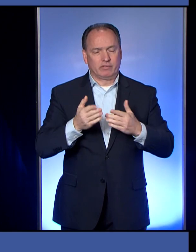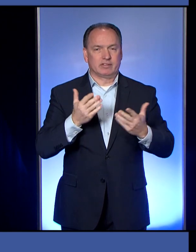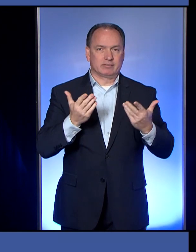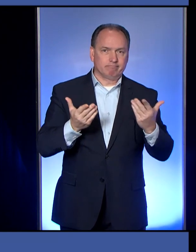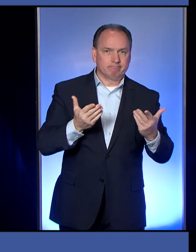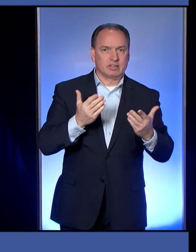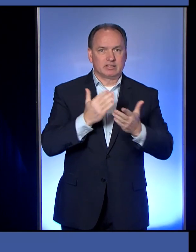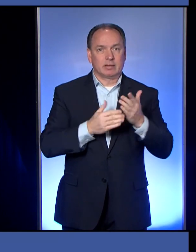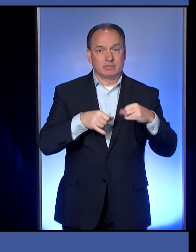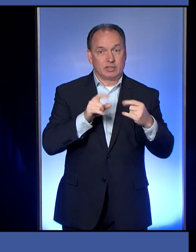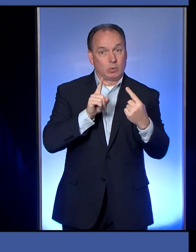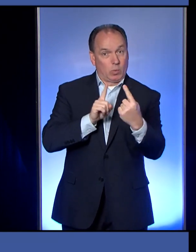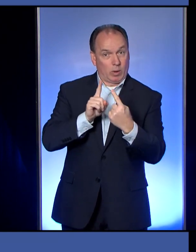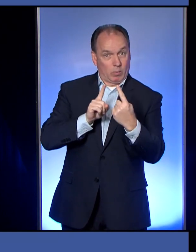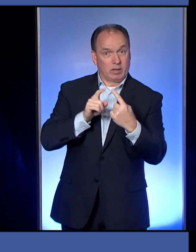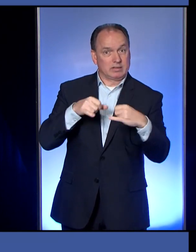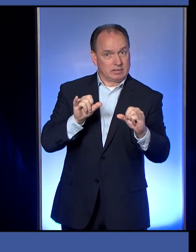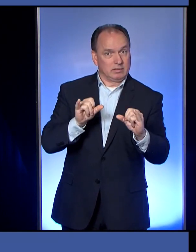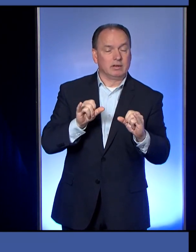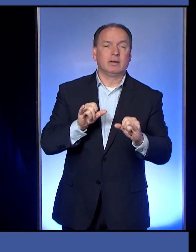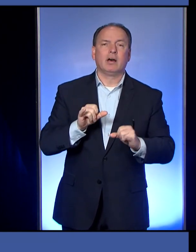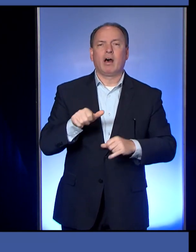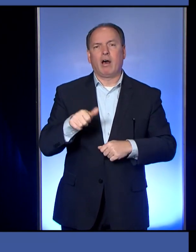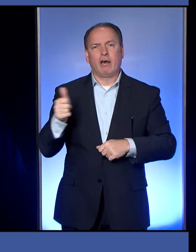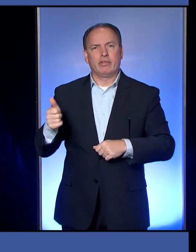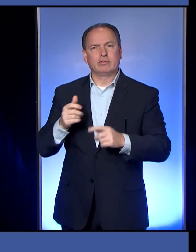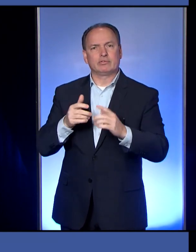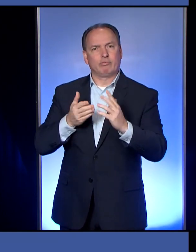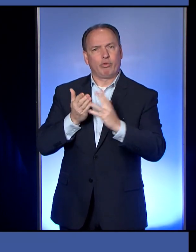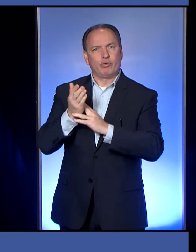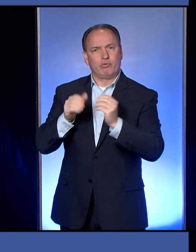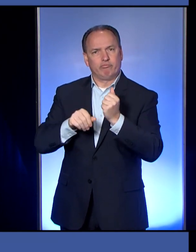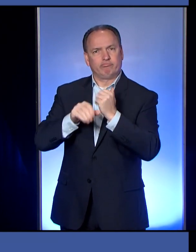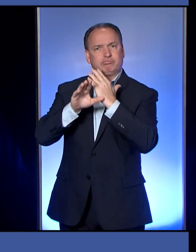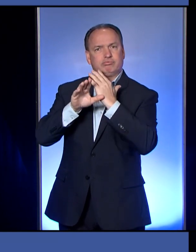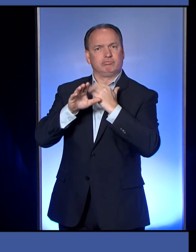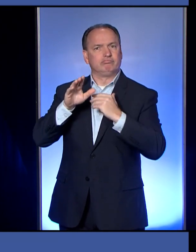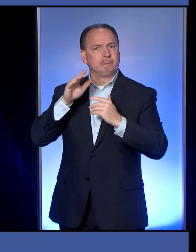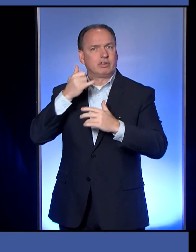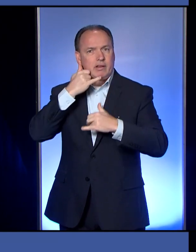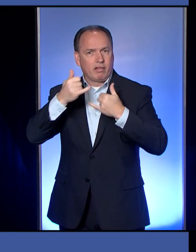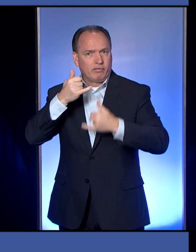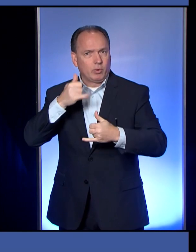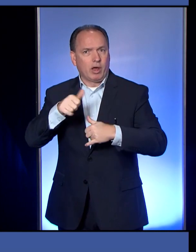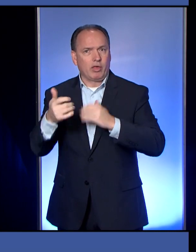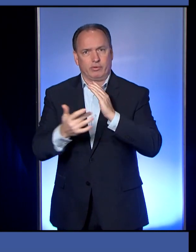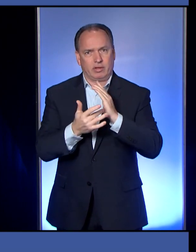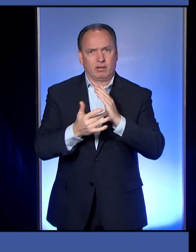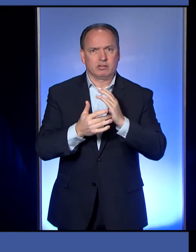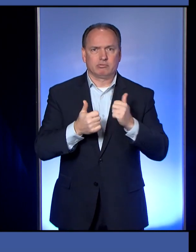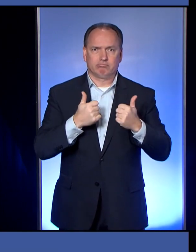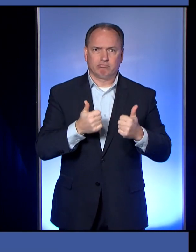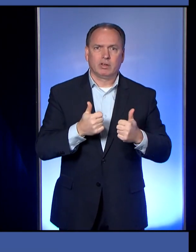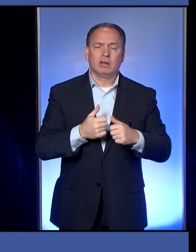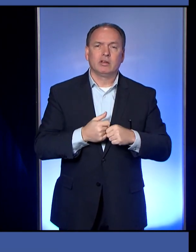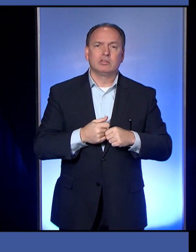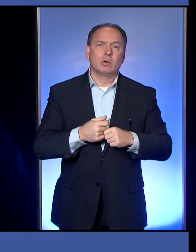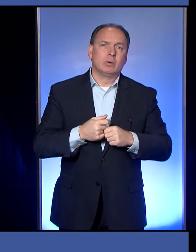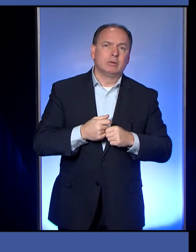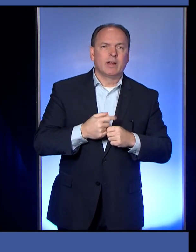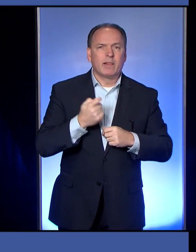Some are still in person, but others are being done via video or telephone or other technologies. So that's a little bit of